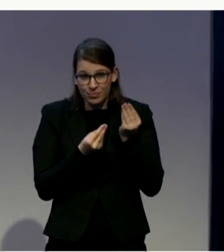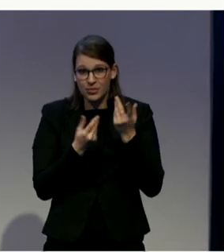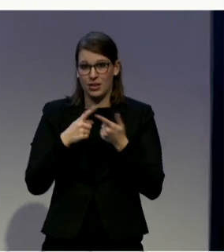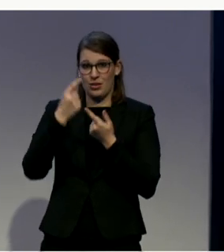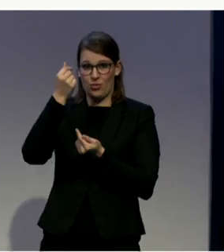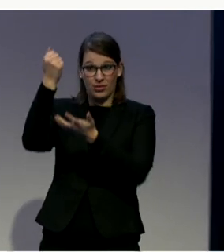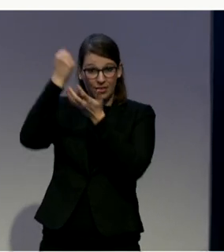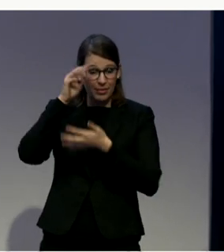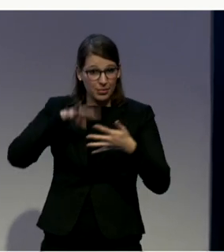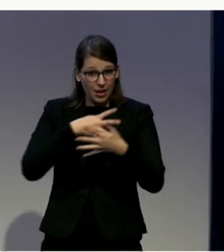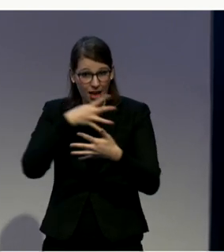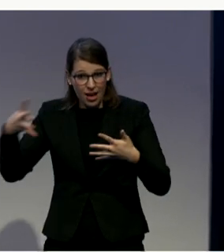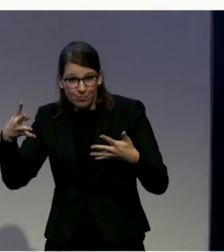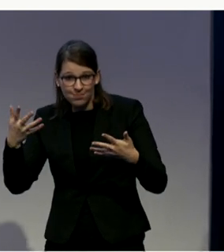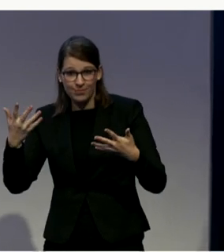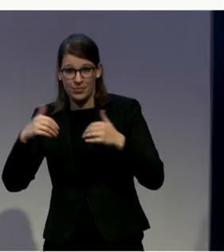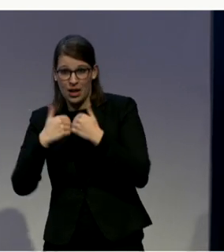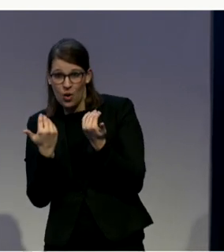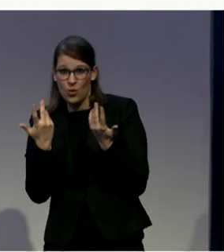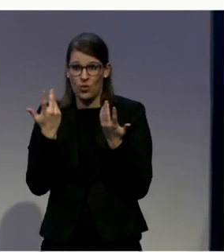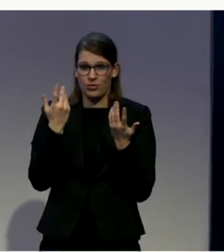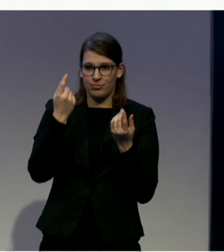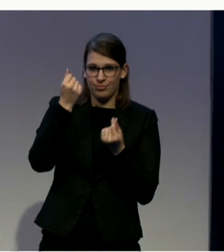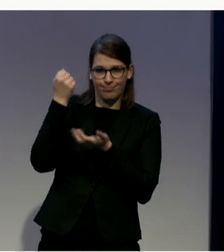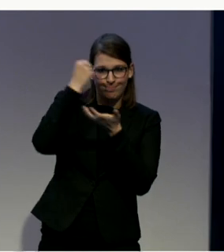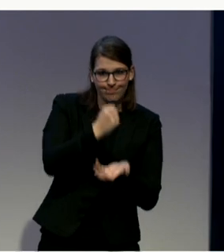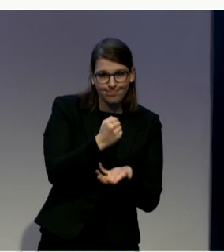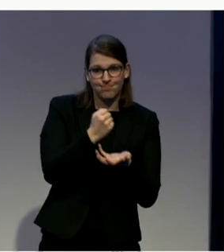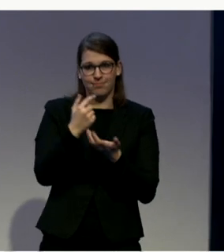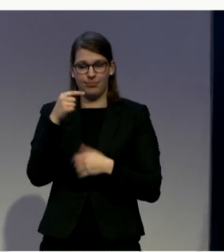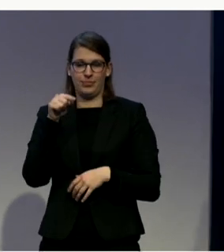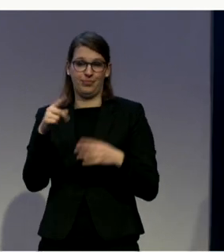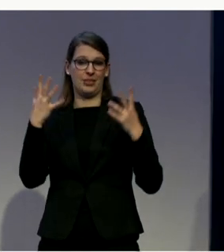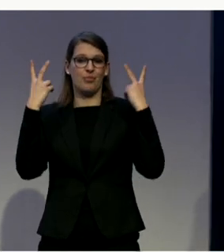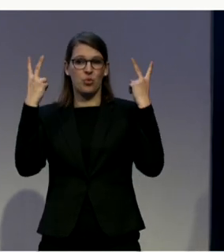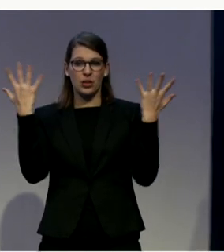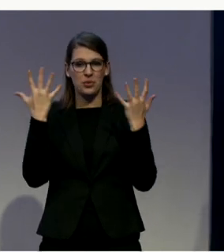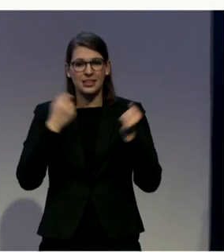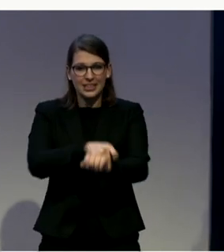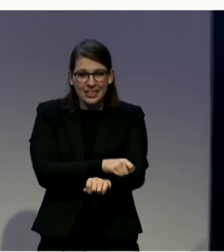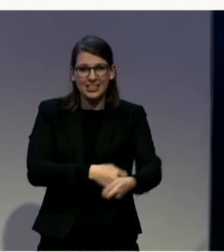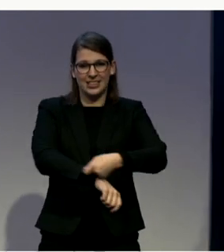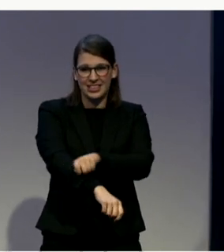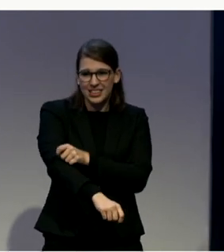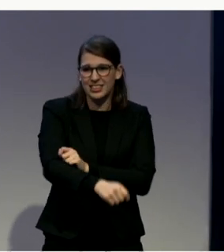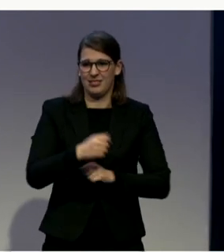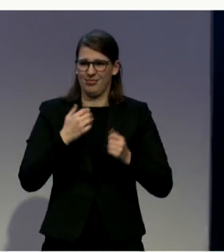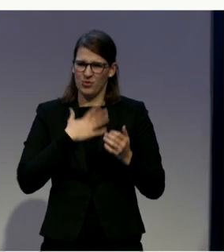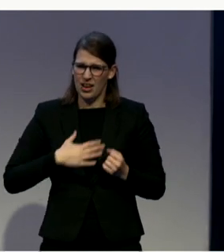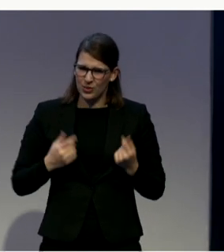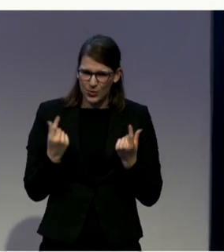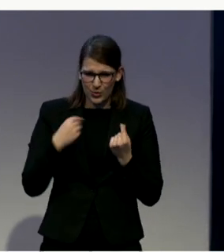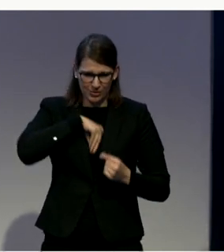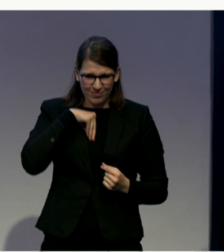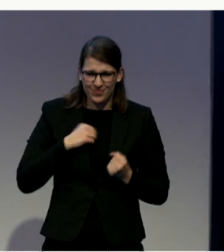just will and courage. And we have to use it. Thank you very much.